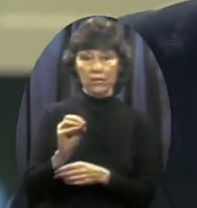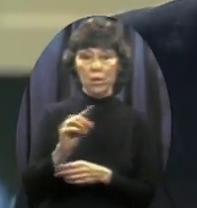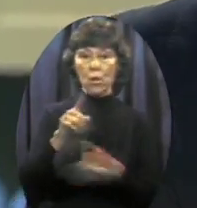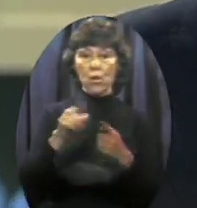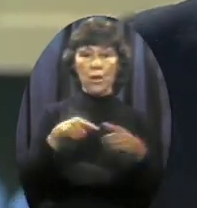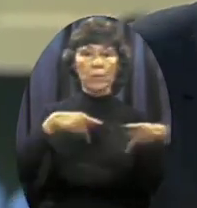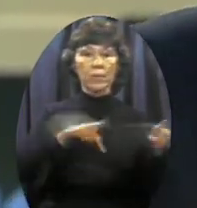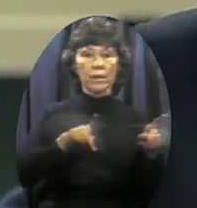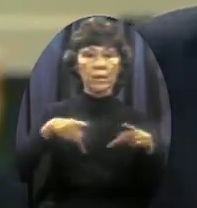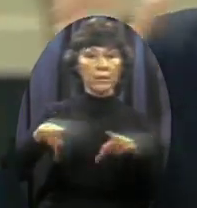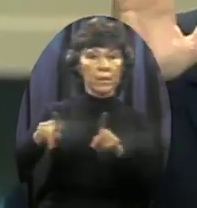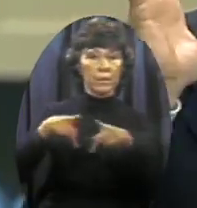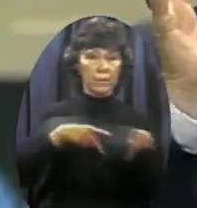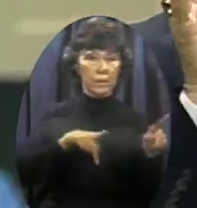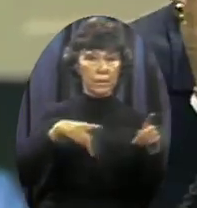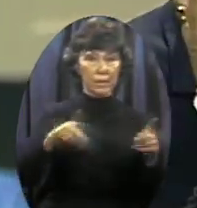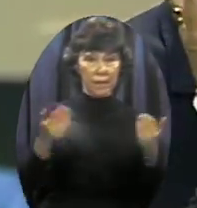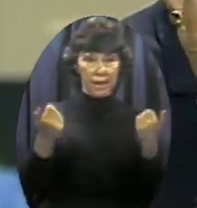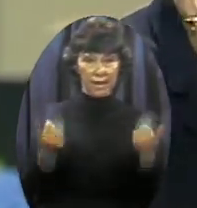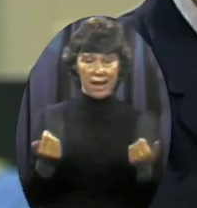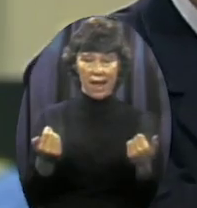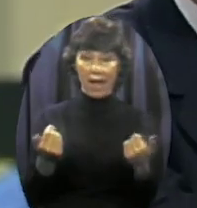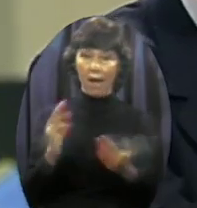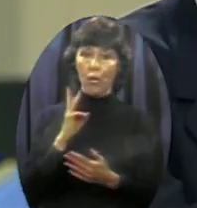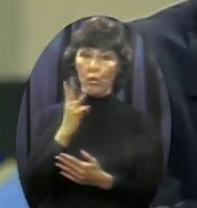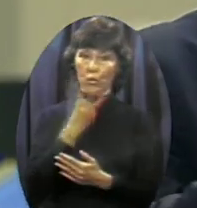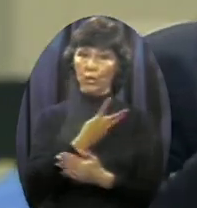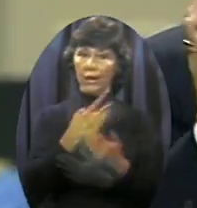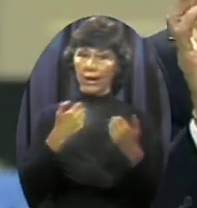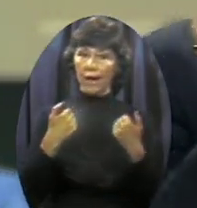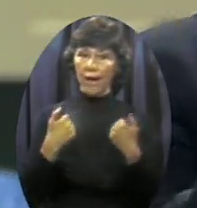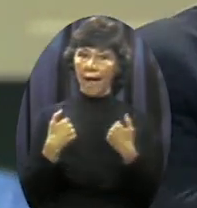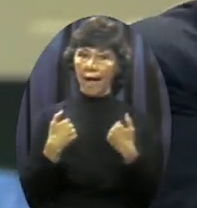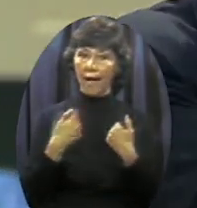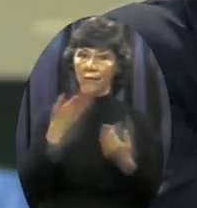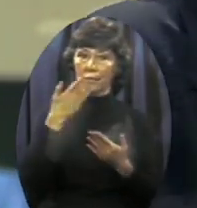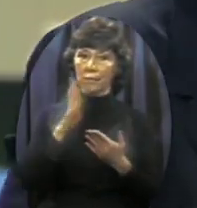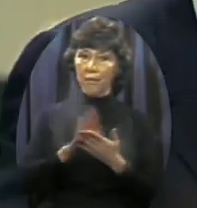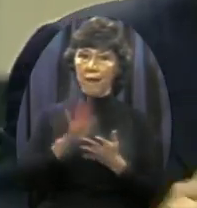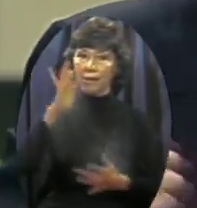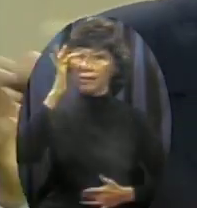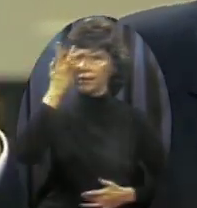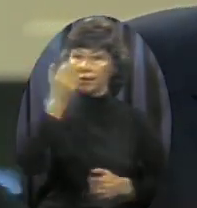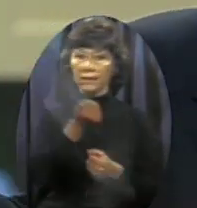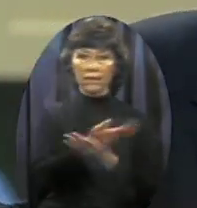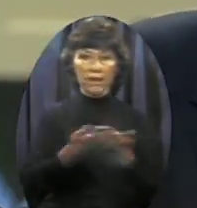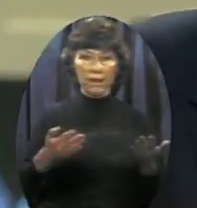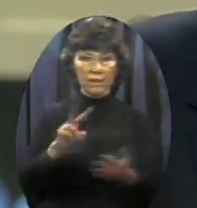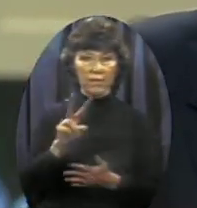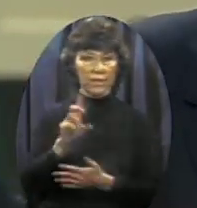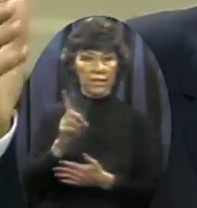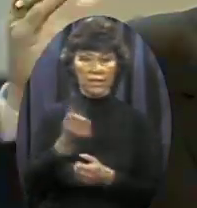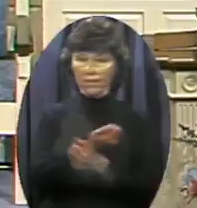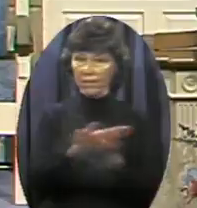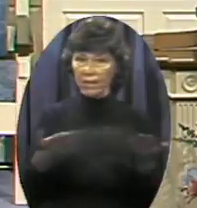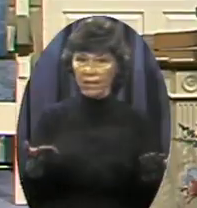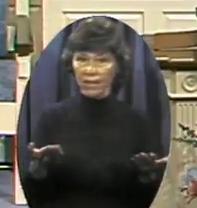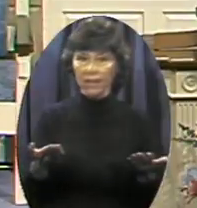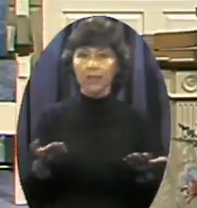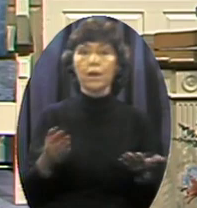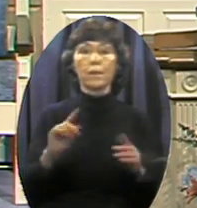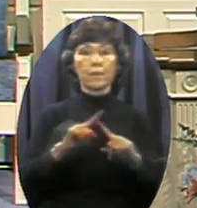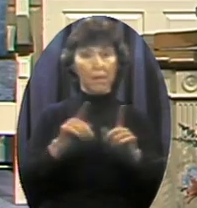And a 40% divorce rate They're repudiating that as a bad experiment Throwing secular humanism to the trash pile where it belongs And